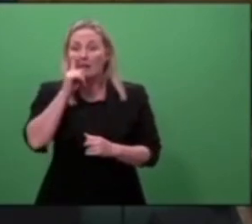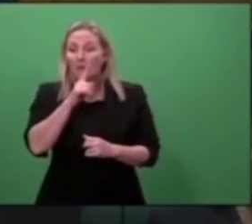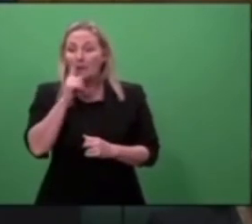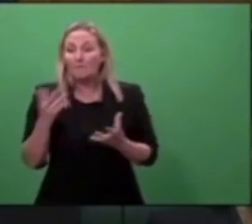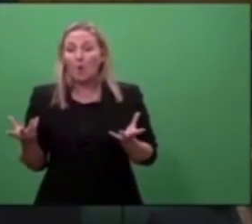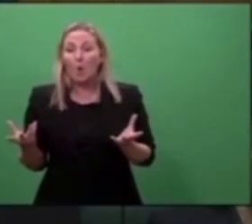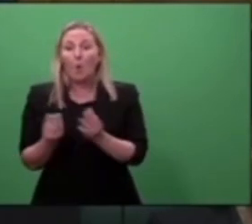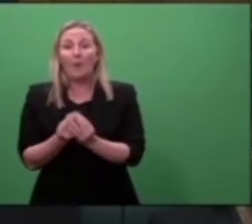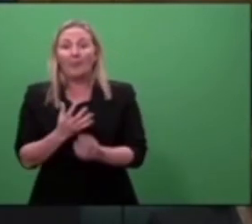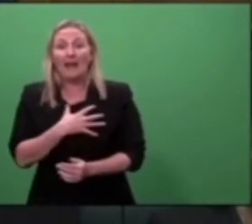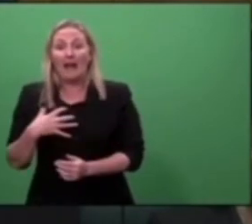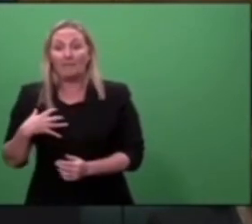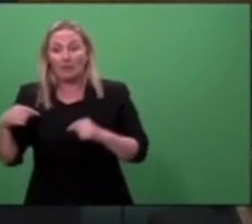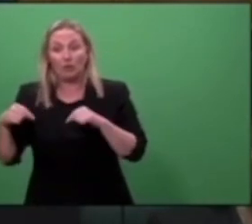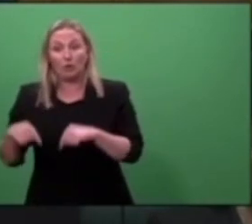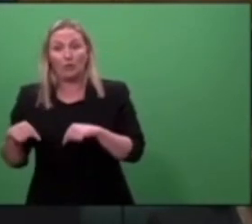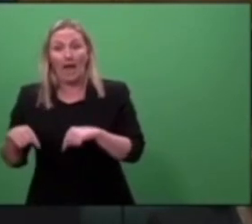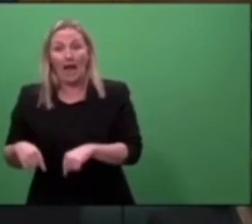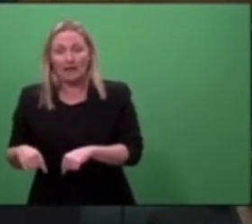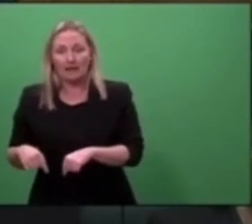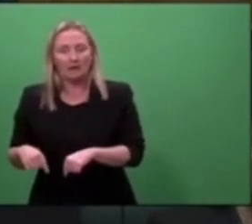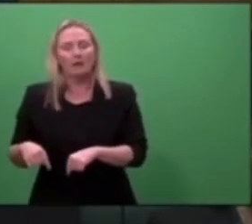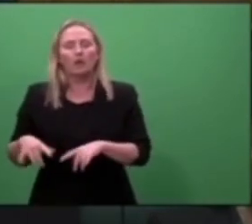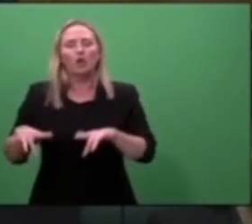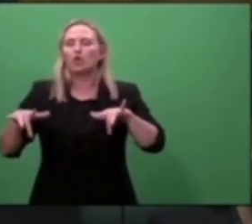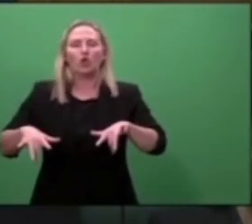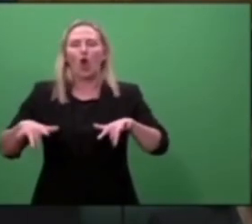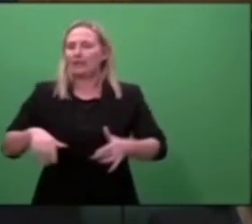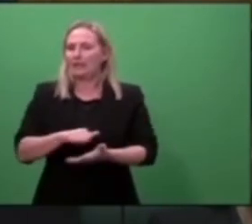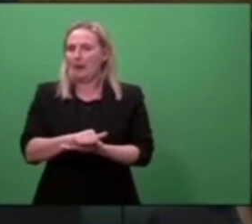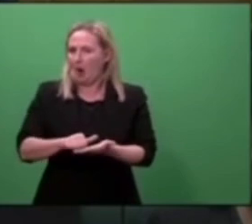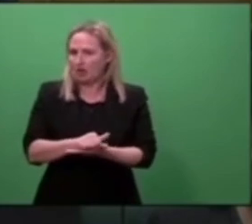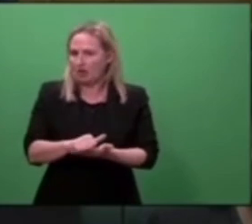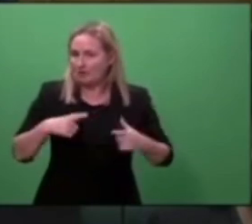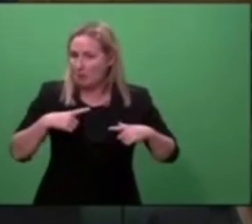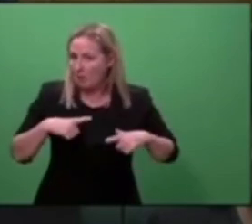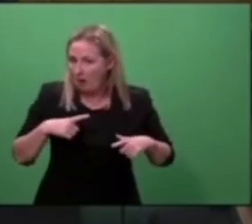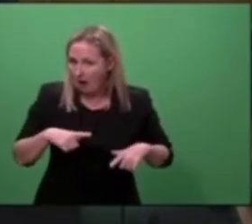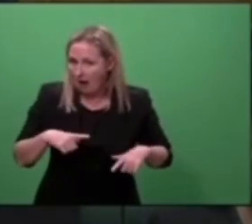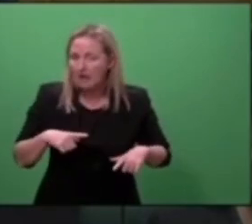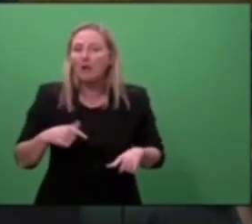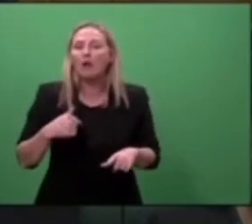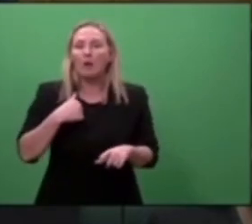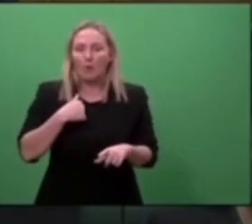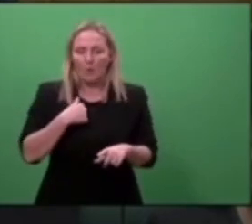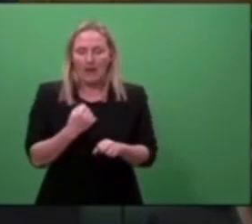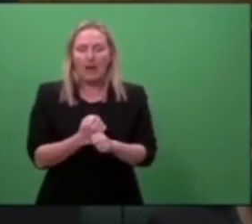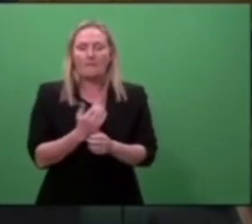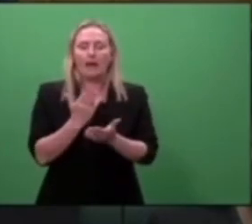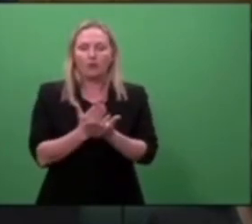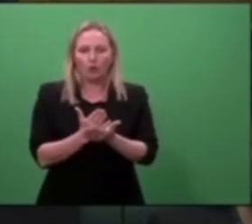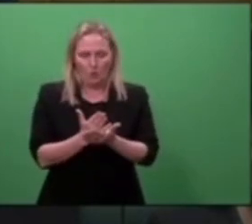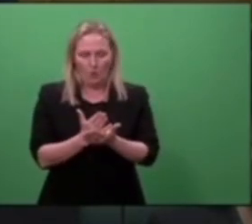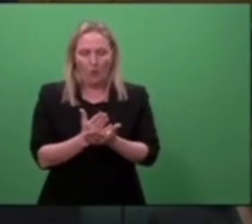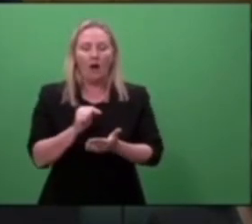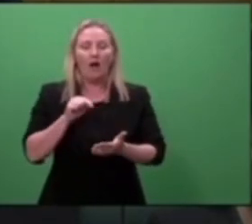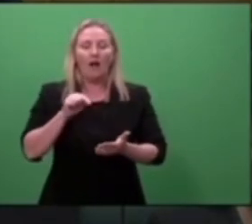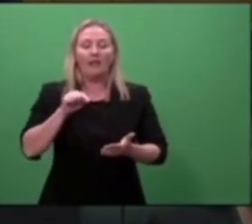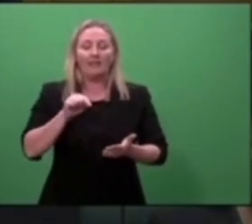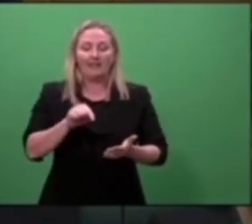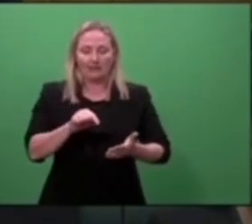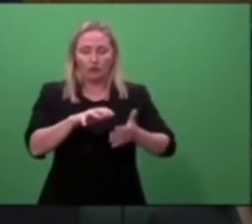we believe it is so important that we make sure that this report and its recommendations